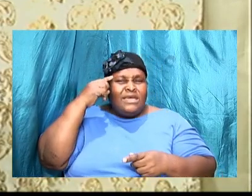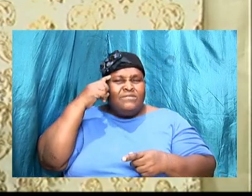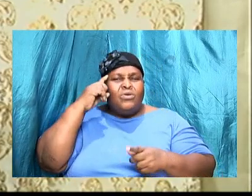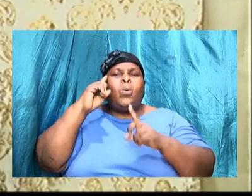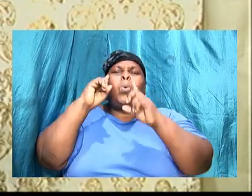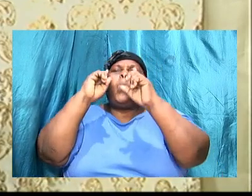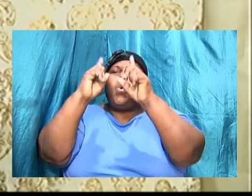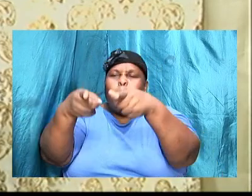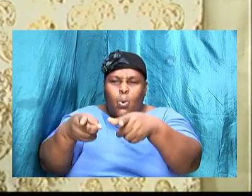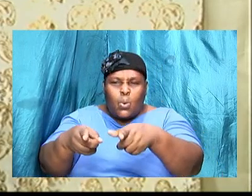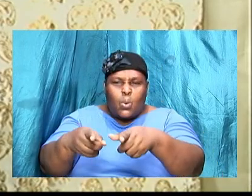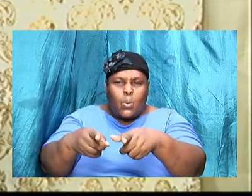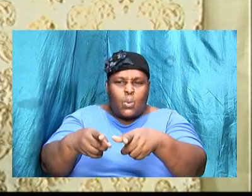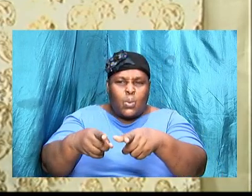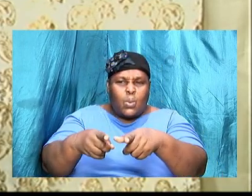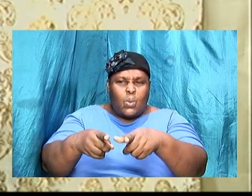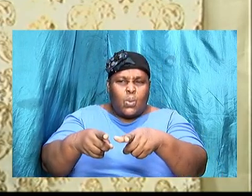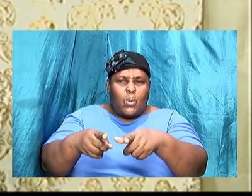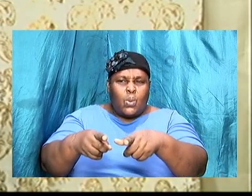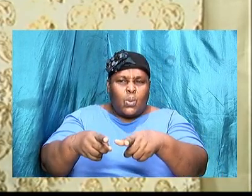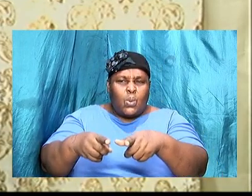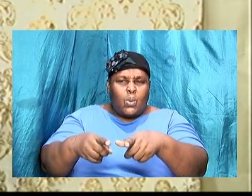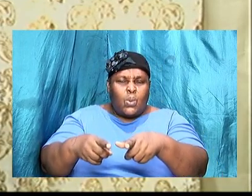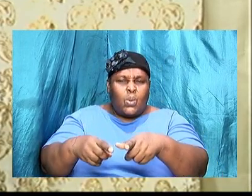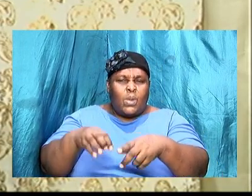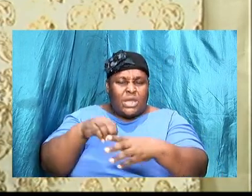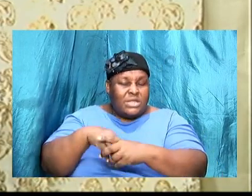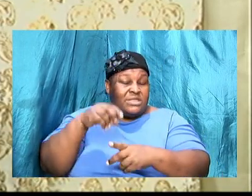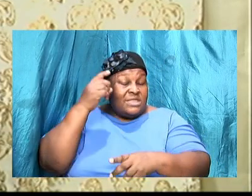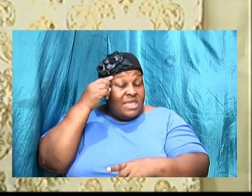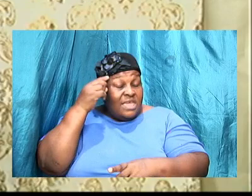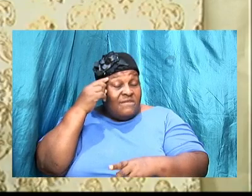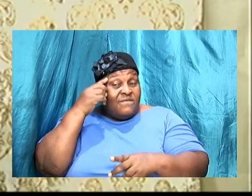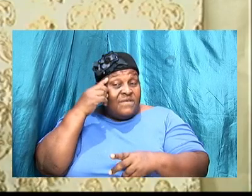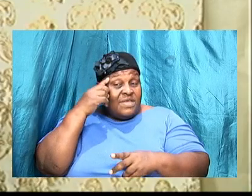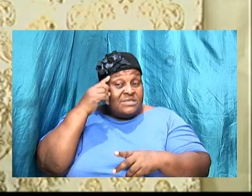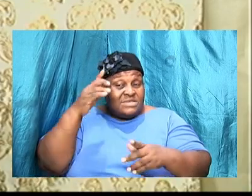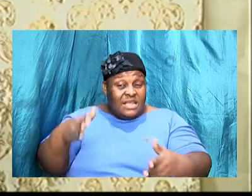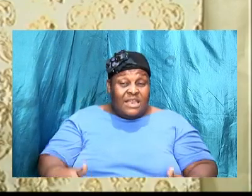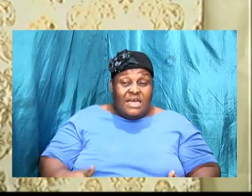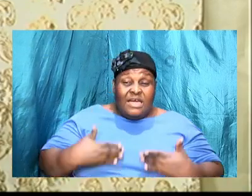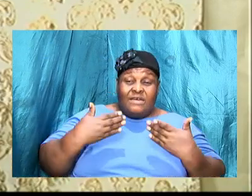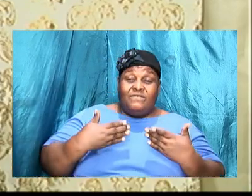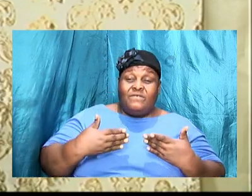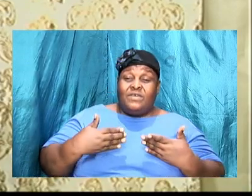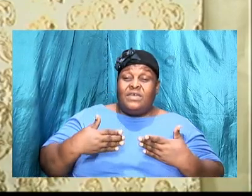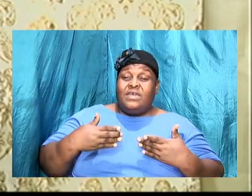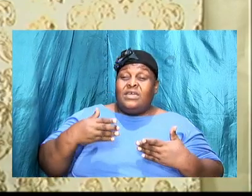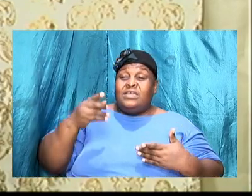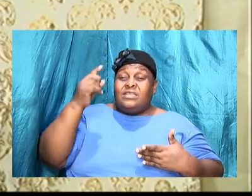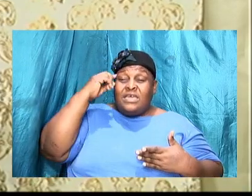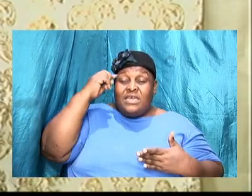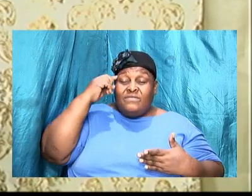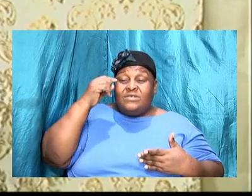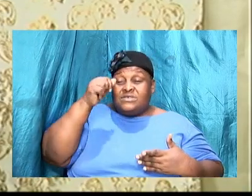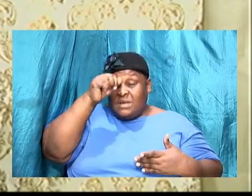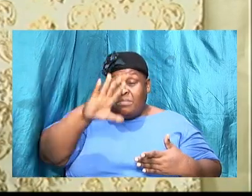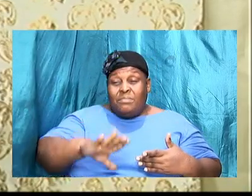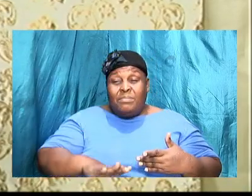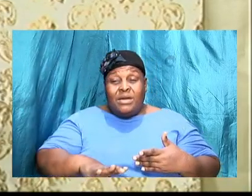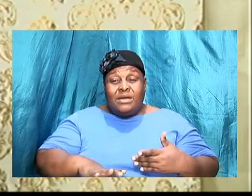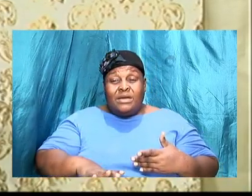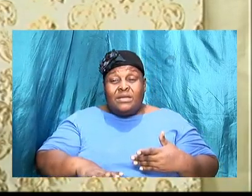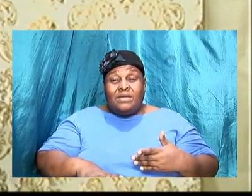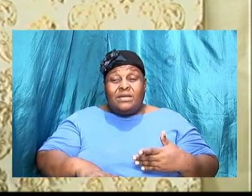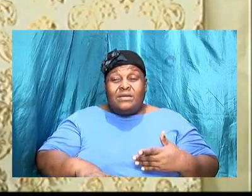you over to Saul so in David's life we recognize that David was a man that sought the will of God he